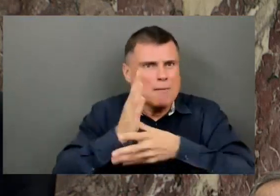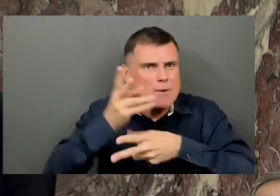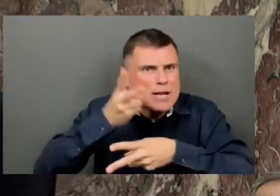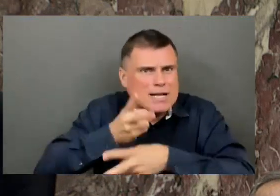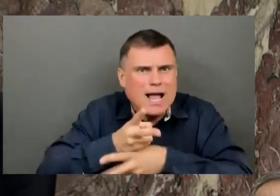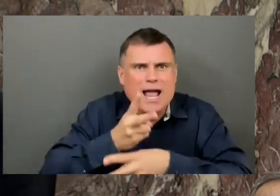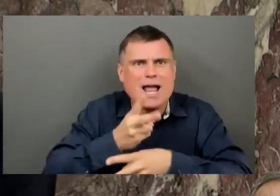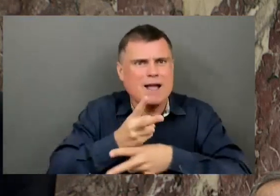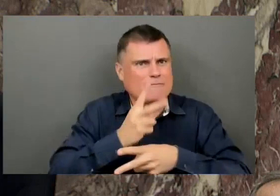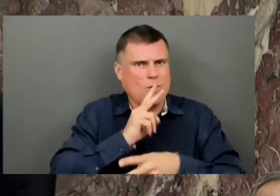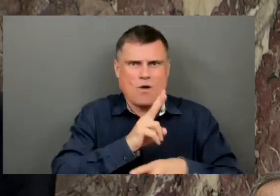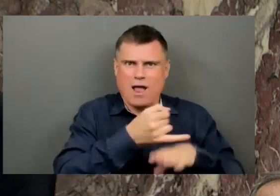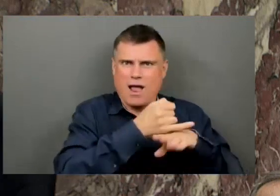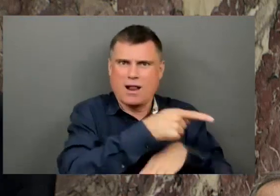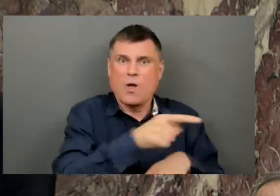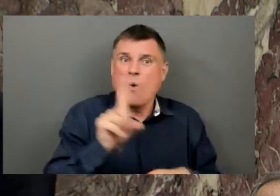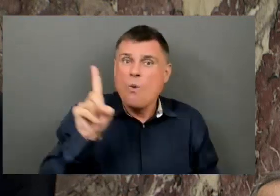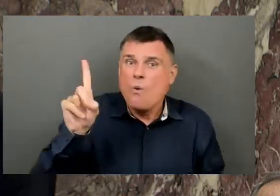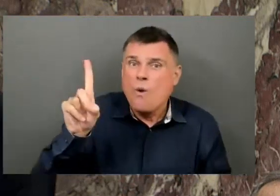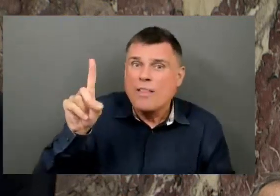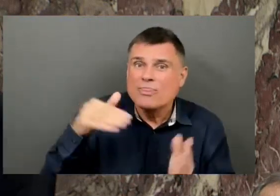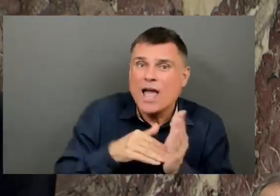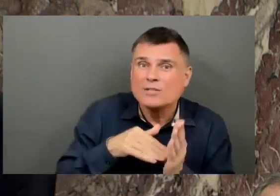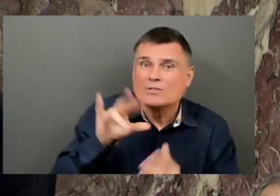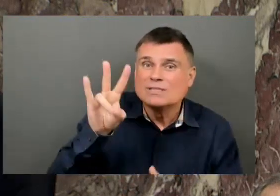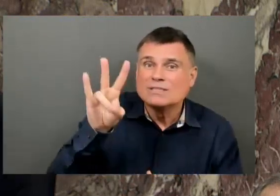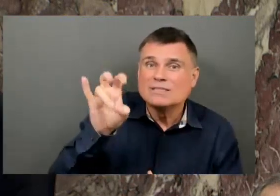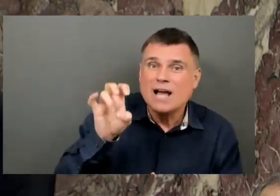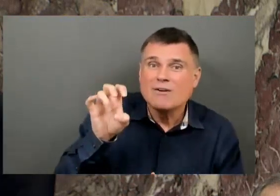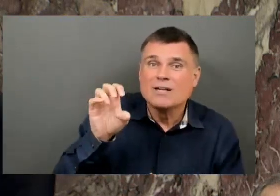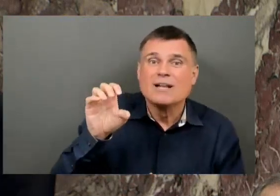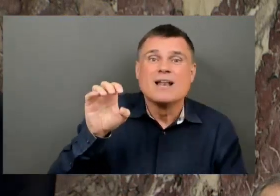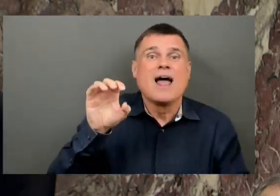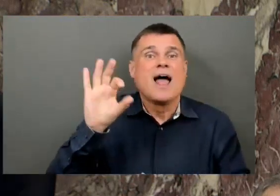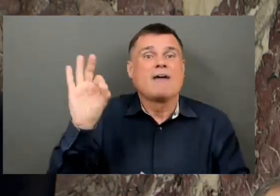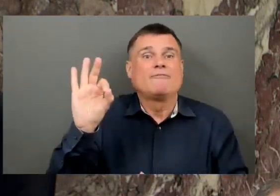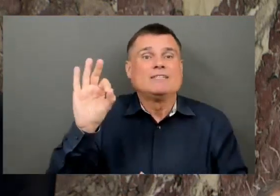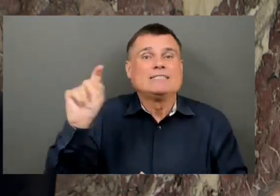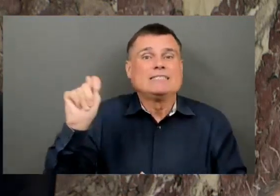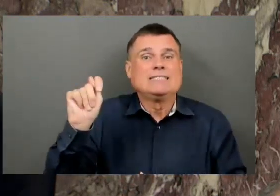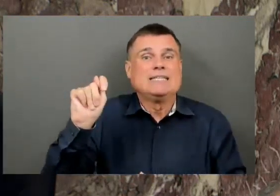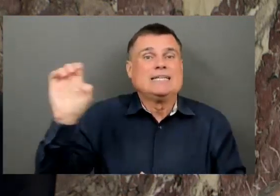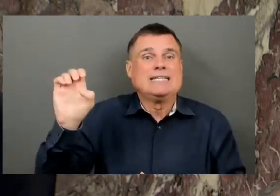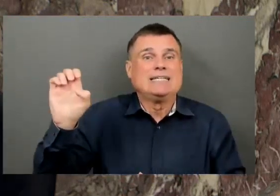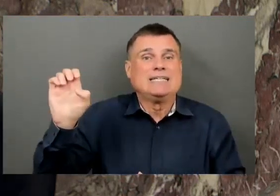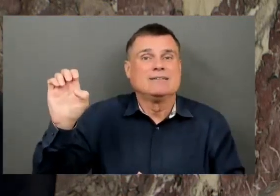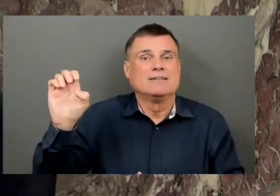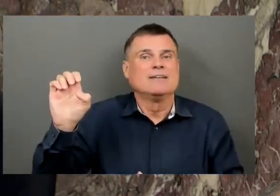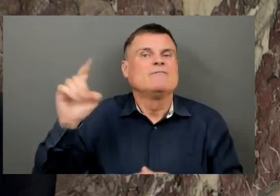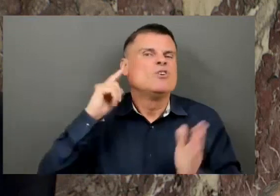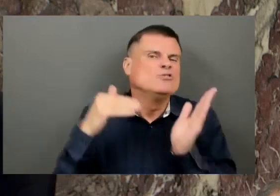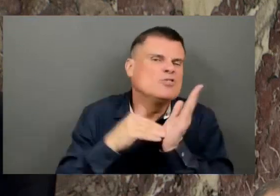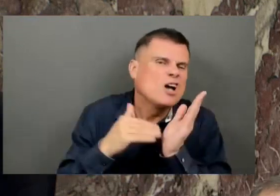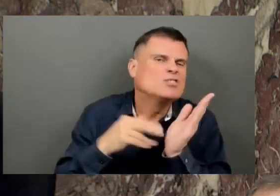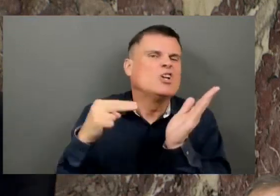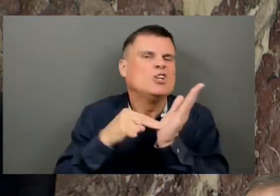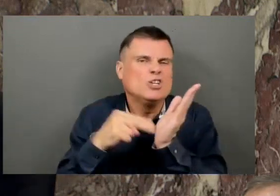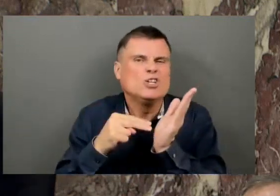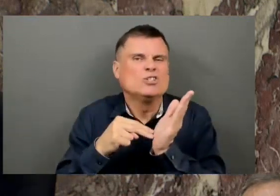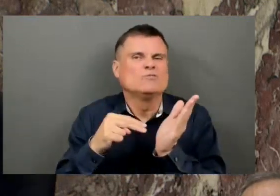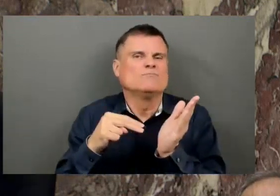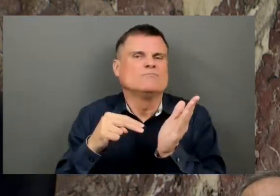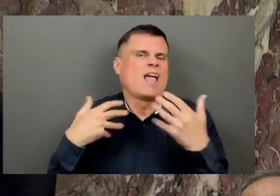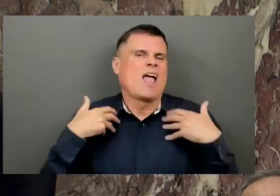meaning full-time jobs in that area, doctors and nurses and nurse practitioners and health sciences professionals and health care workers,